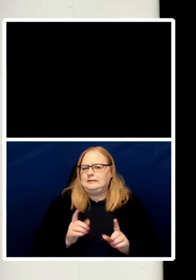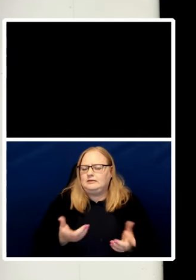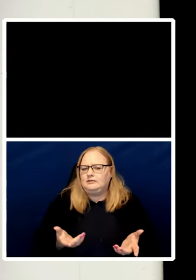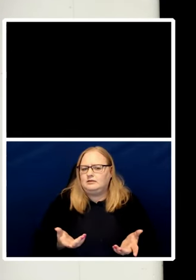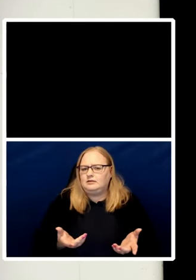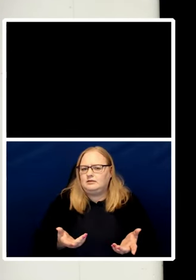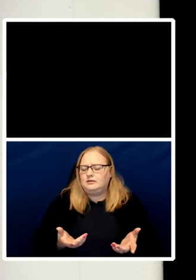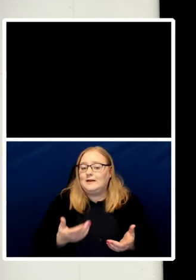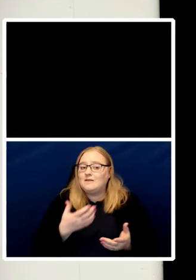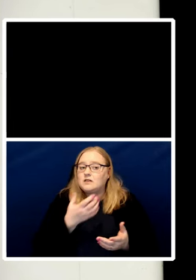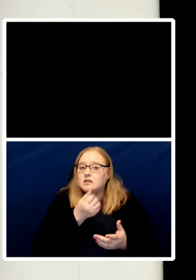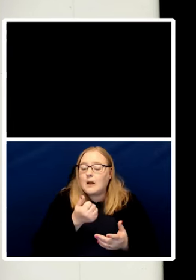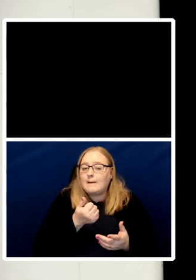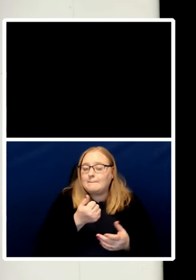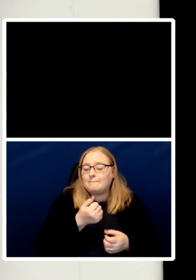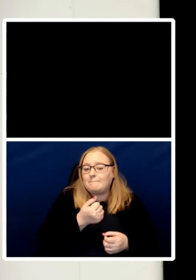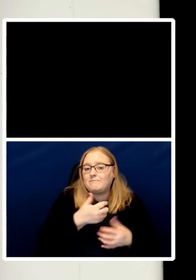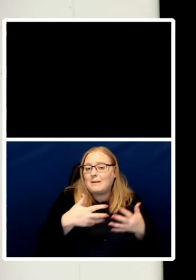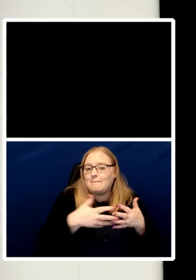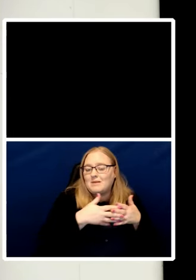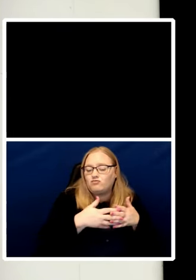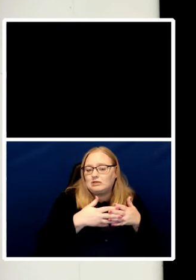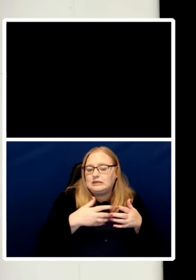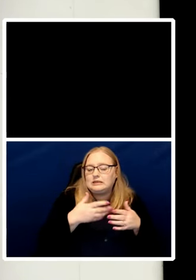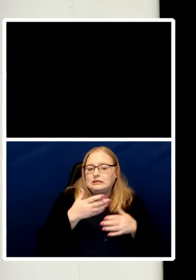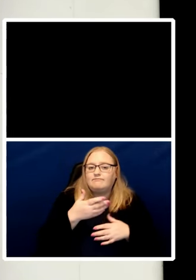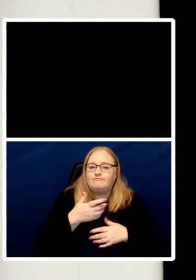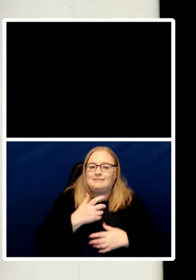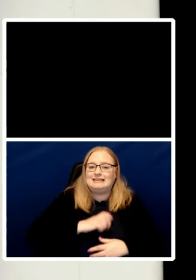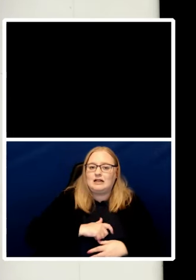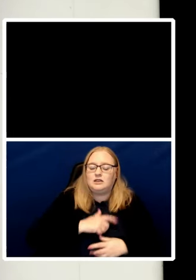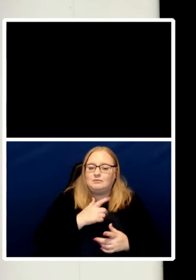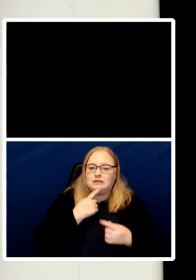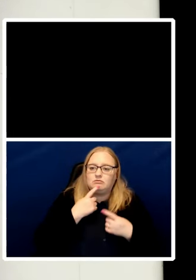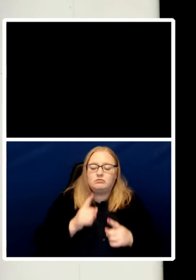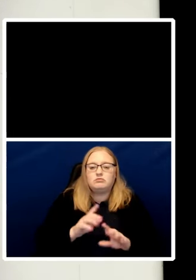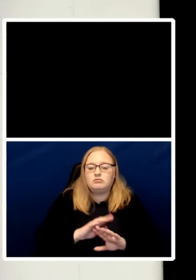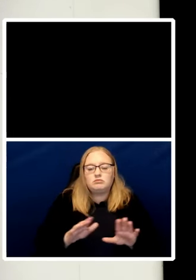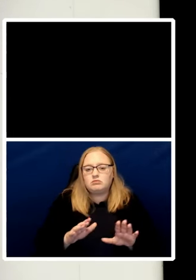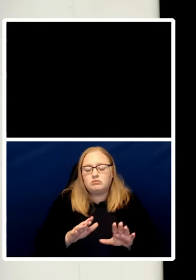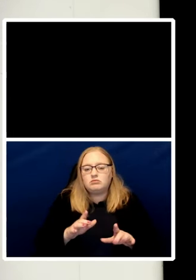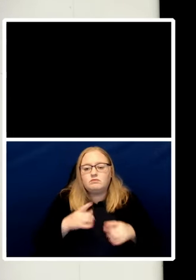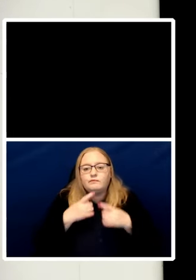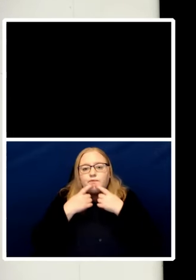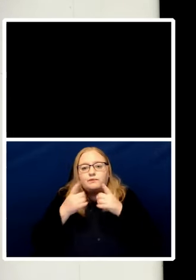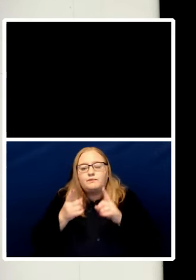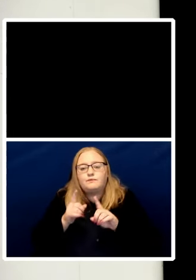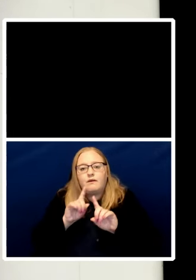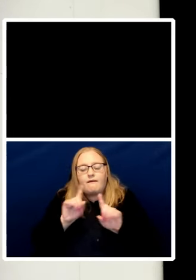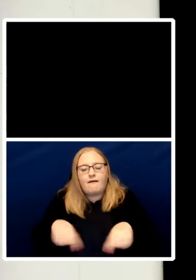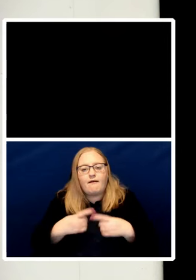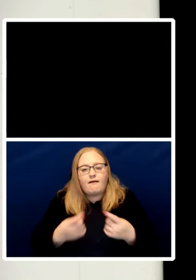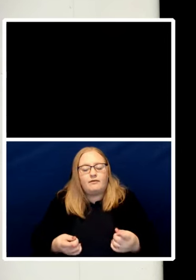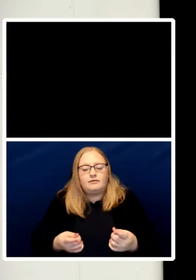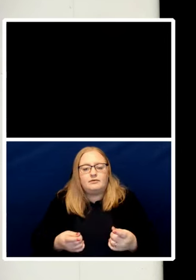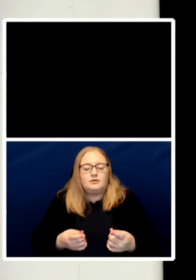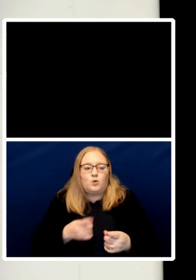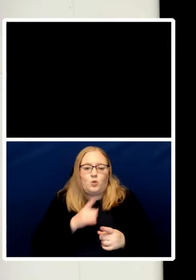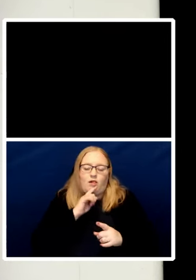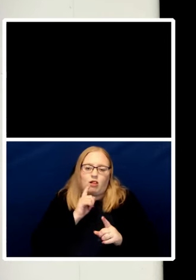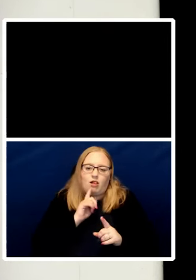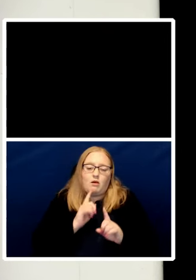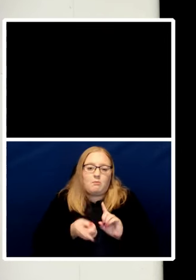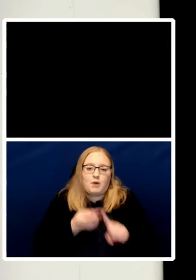not issue warrants or there be punishment we've had the Americans volunteer that there is no jurisdiction to issue warrants